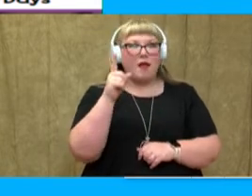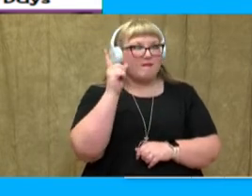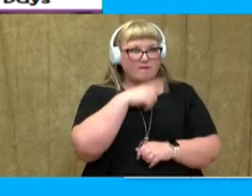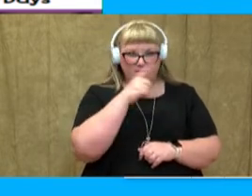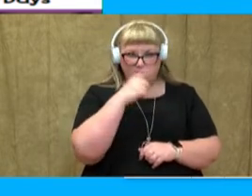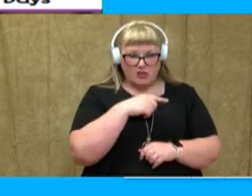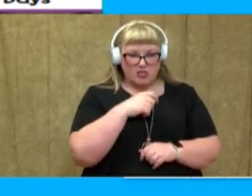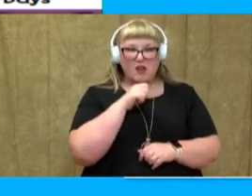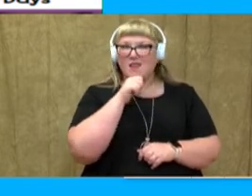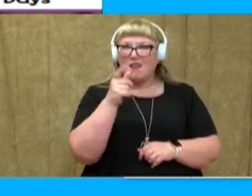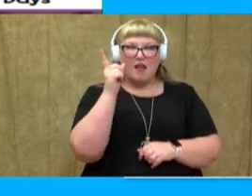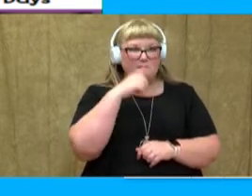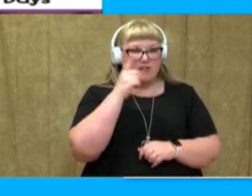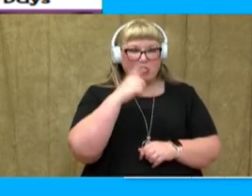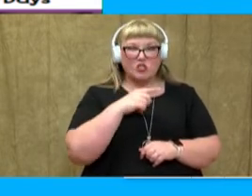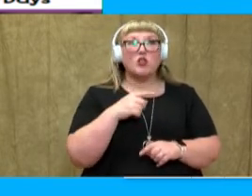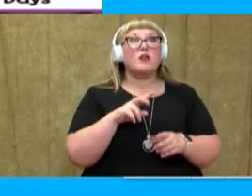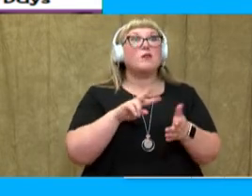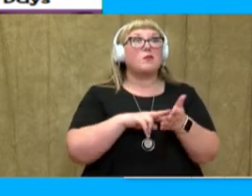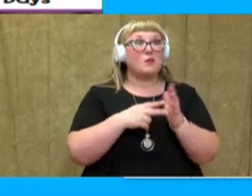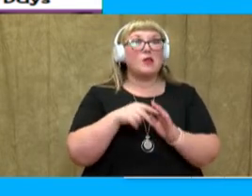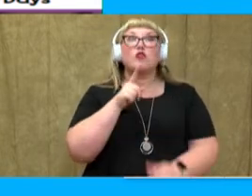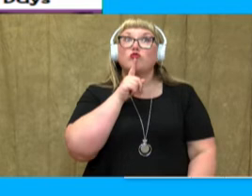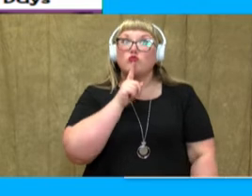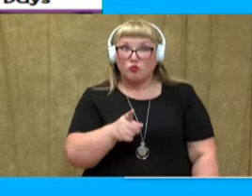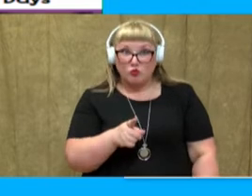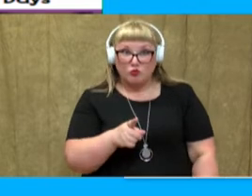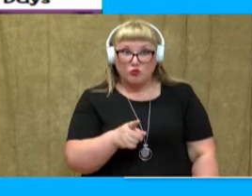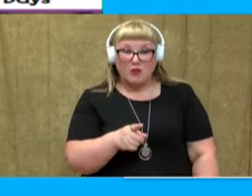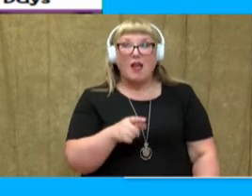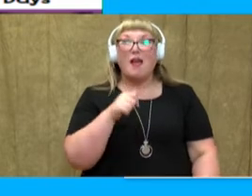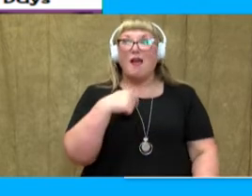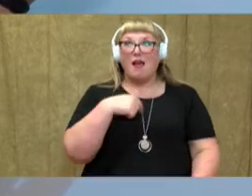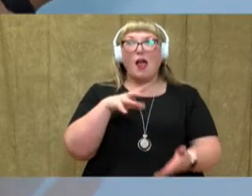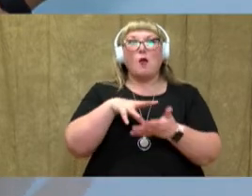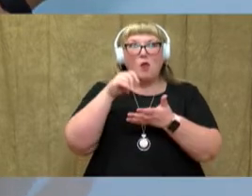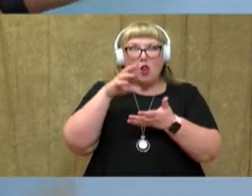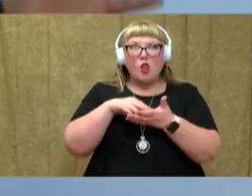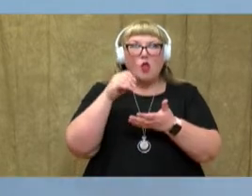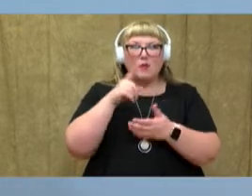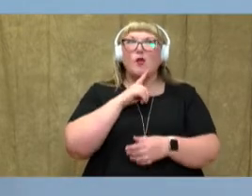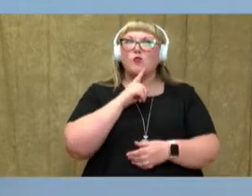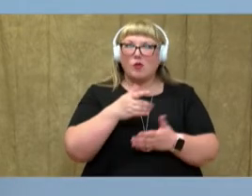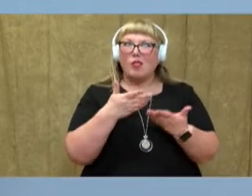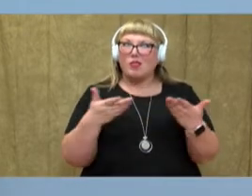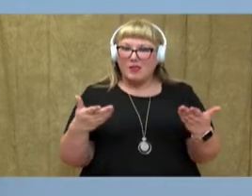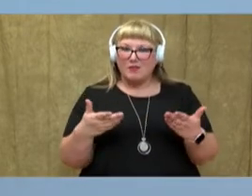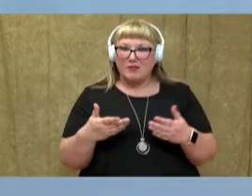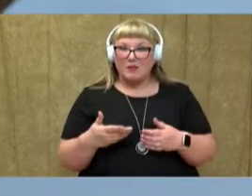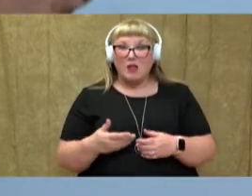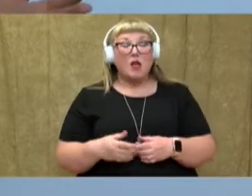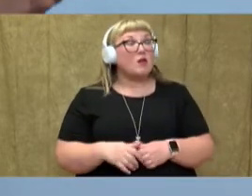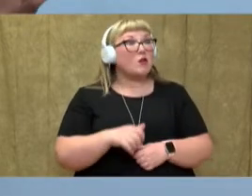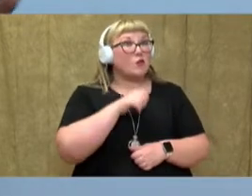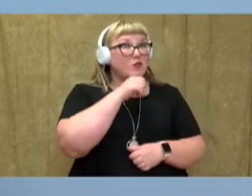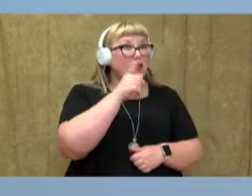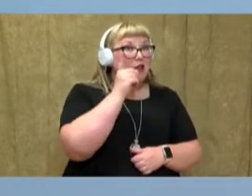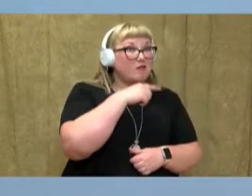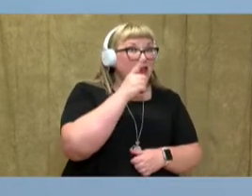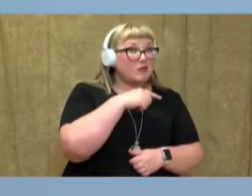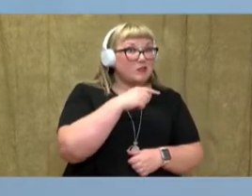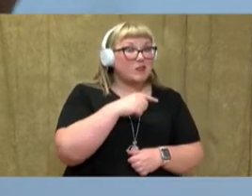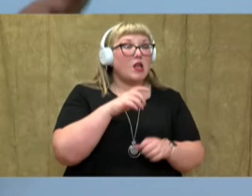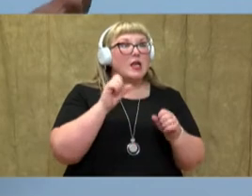Non-fiction means that what I'm reading is true. I'm learning about what I'm reading. Remember, I told you with non-fiction,